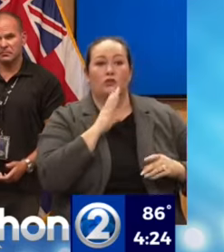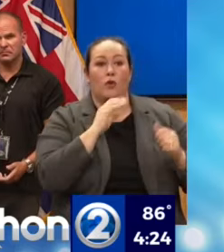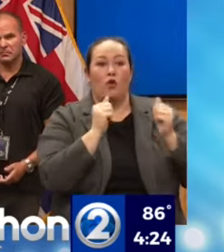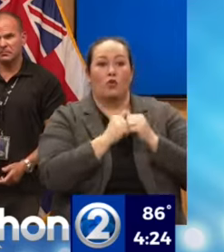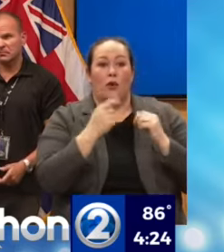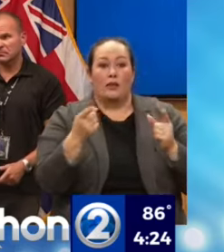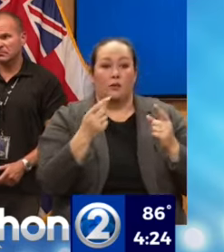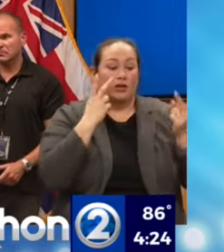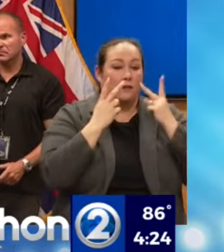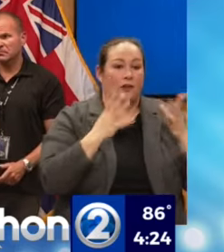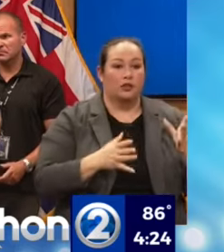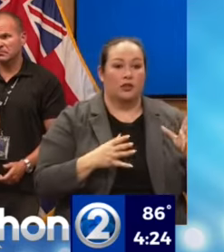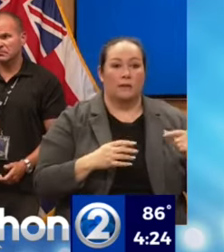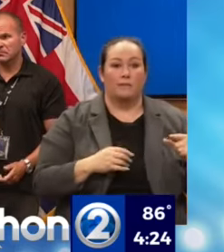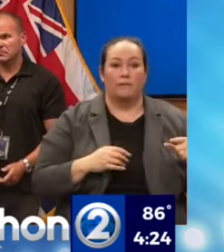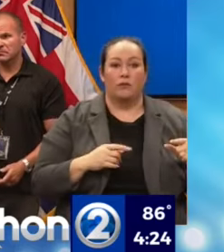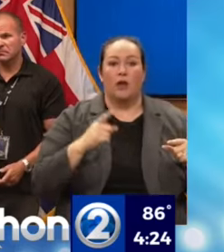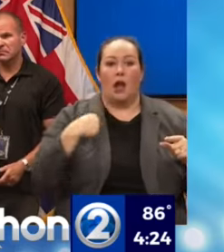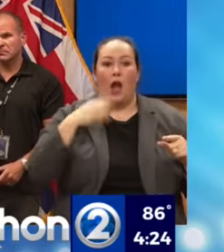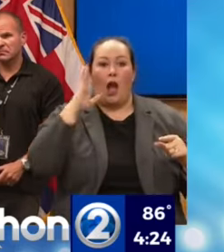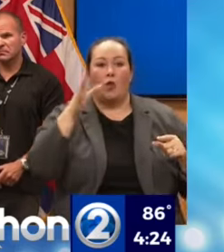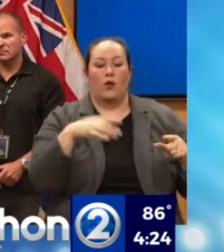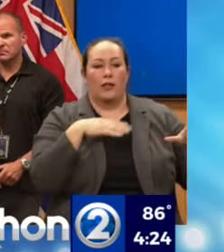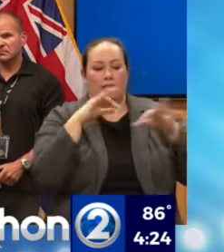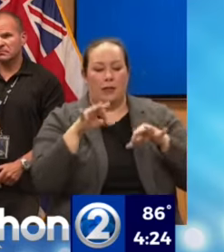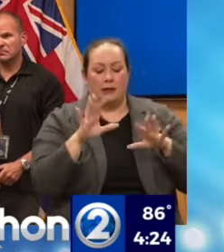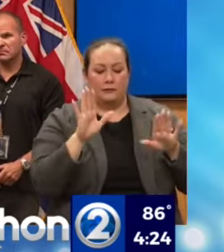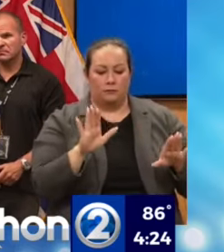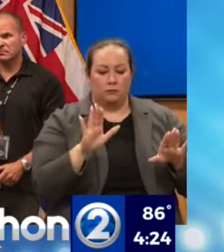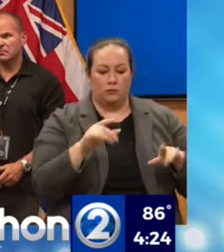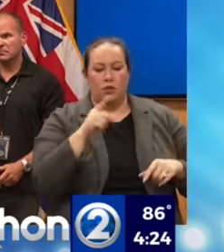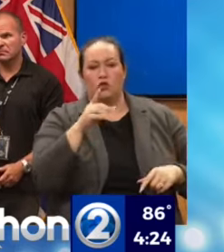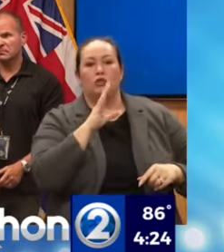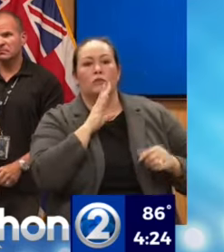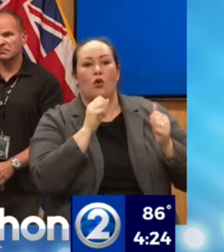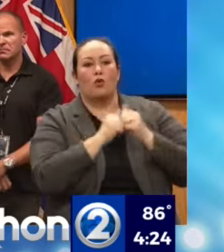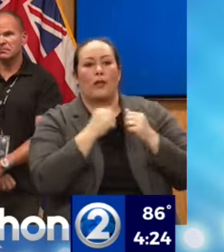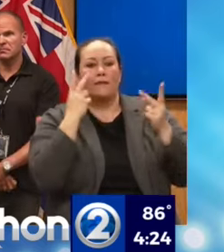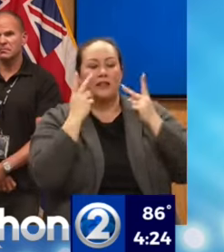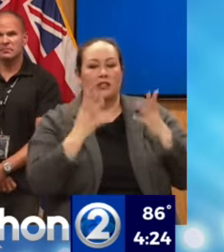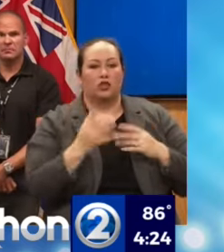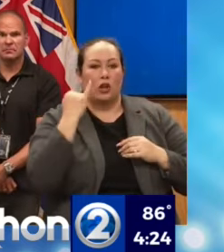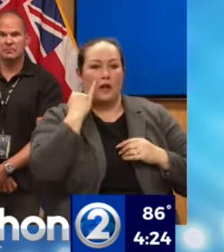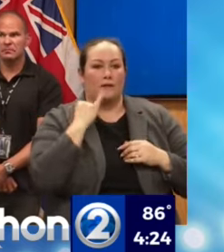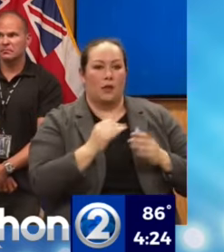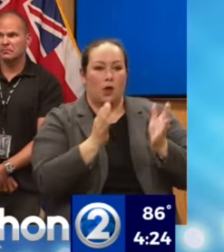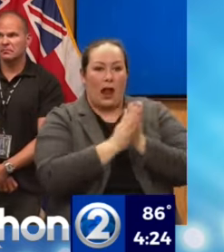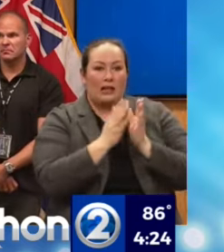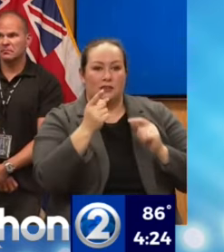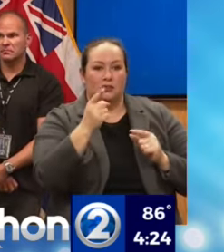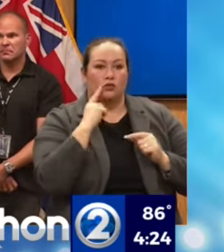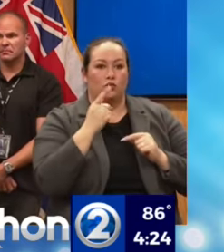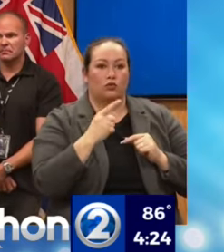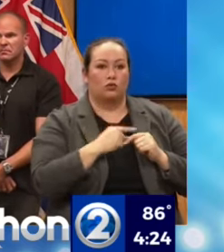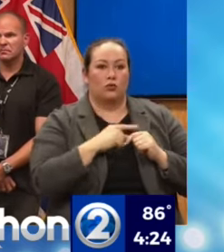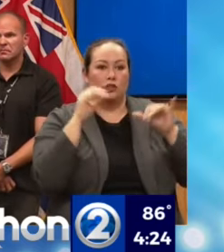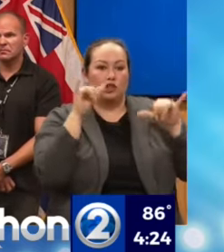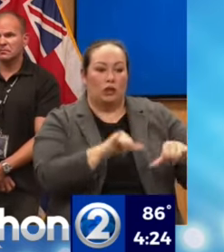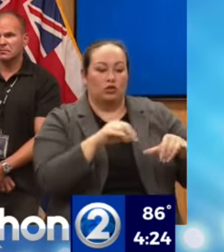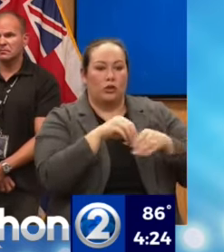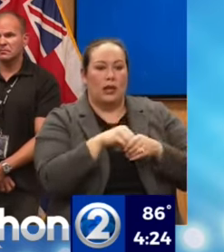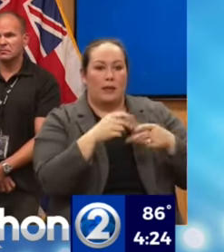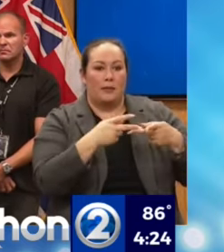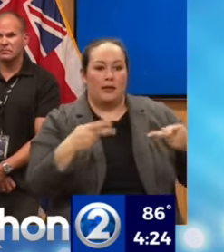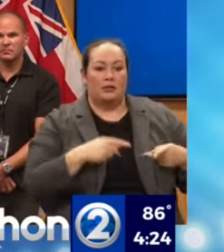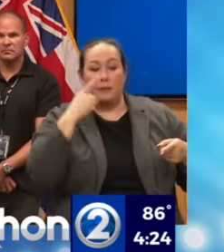We spoke to a lot of people. to No, let me explain. Yeah. You spoke to a visitor if they were asked to shelter in place. Okay.